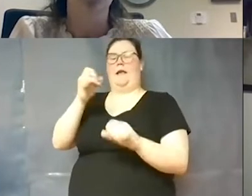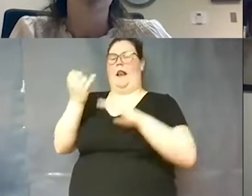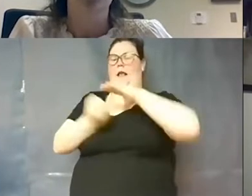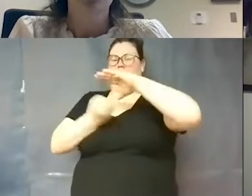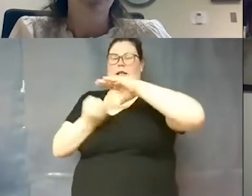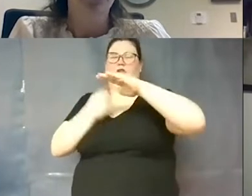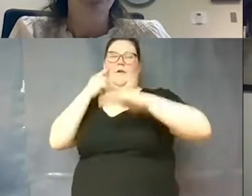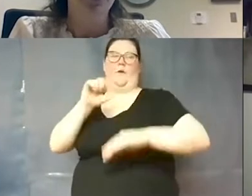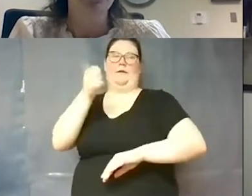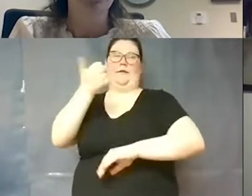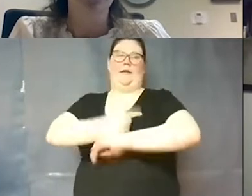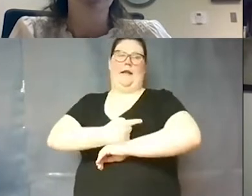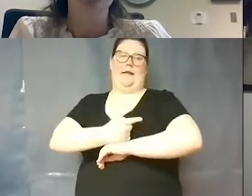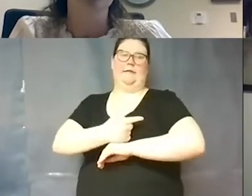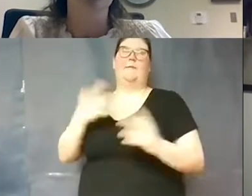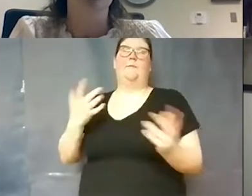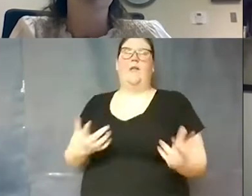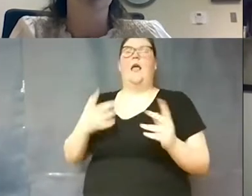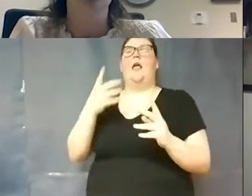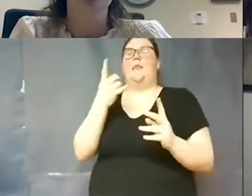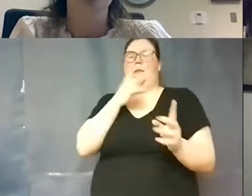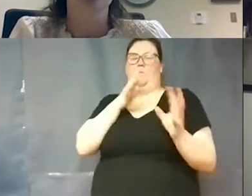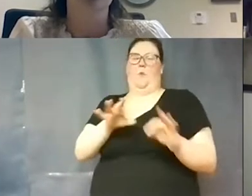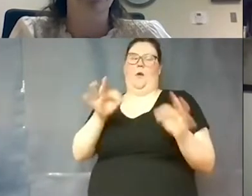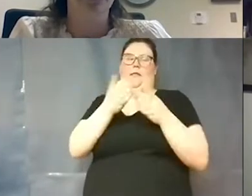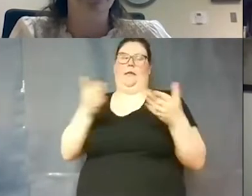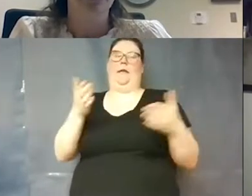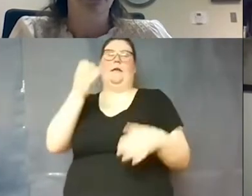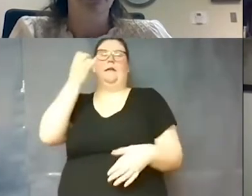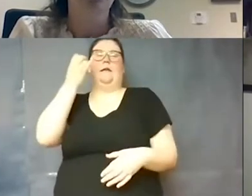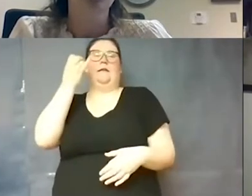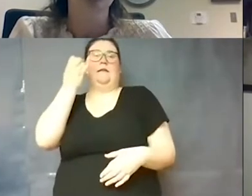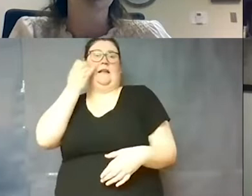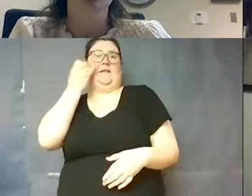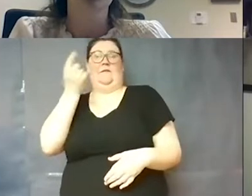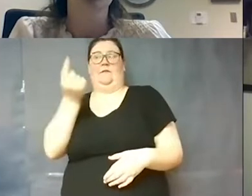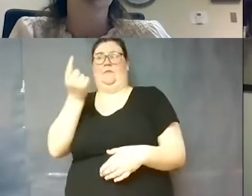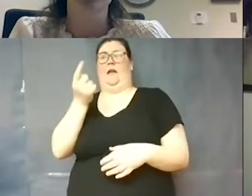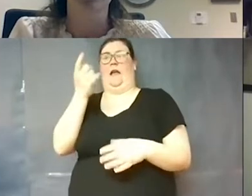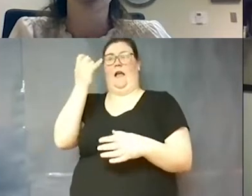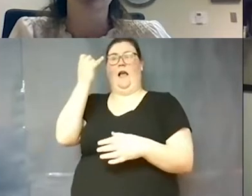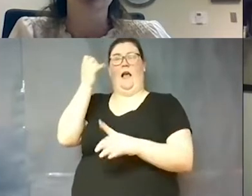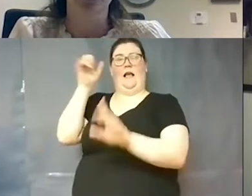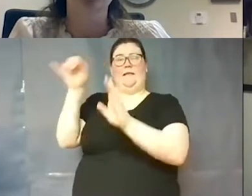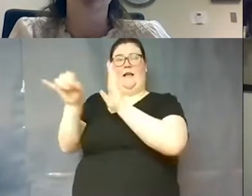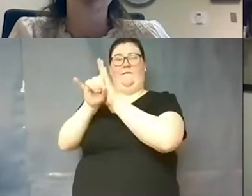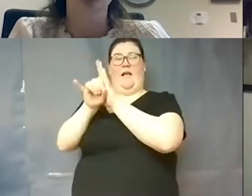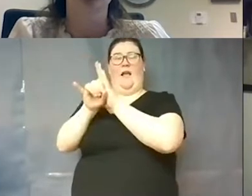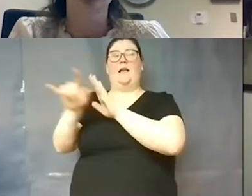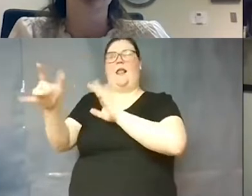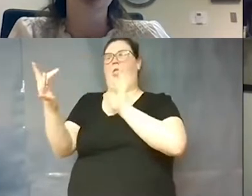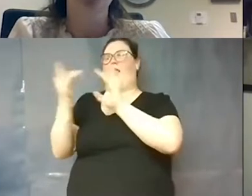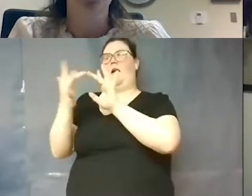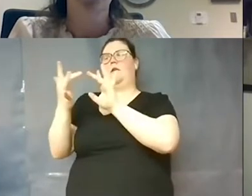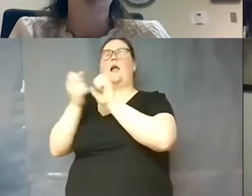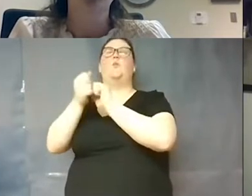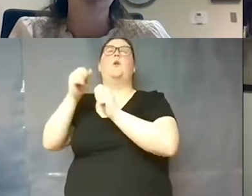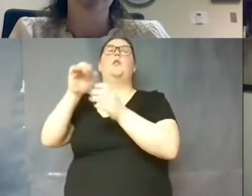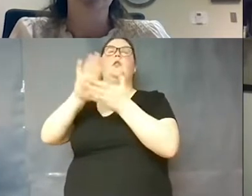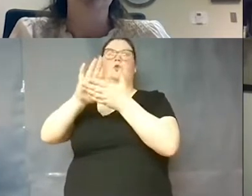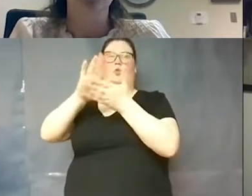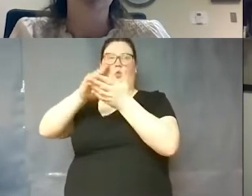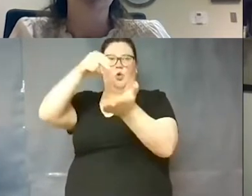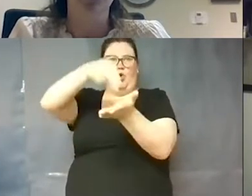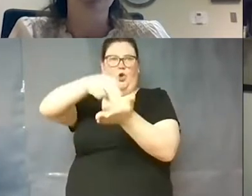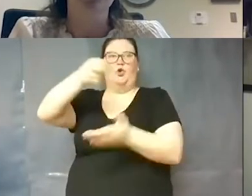days so the the main thing is is if someone is identified um you want to make sure to stay in contact with the school nurse or